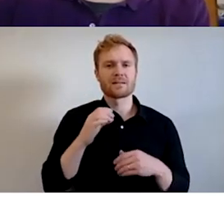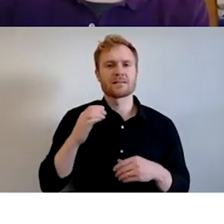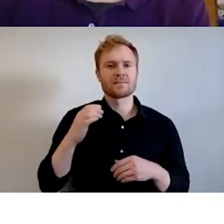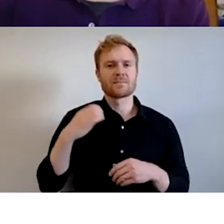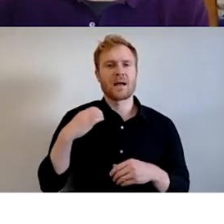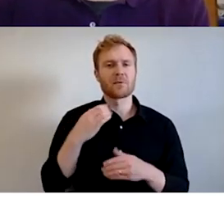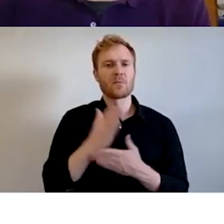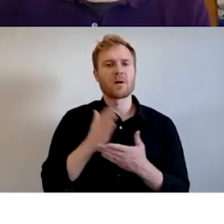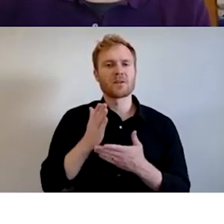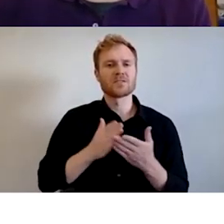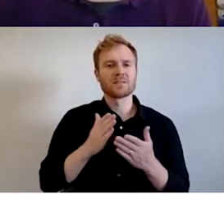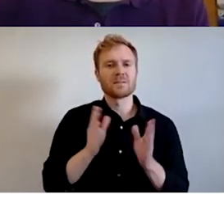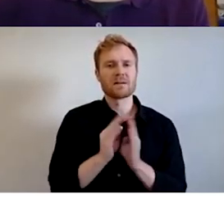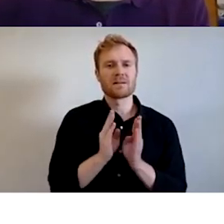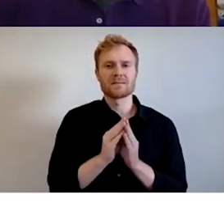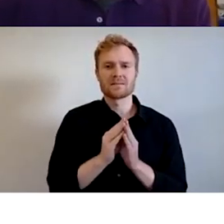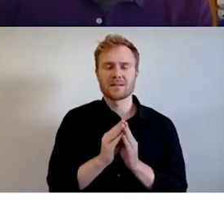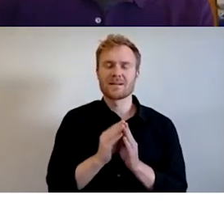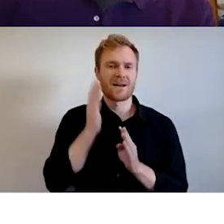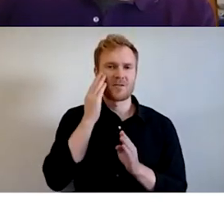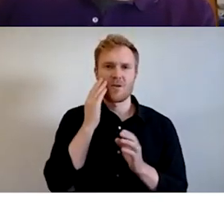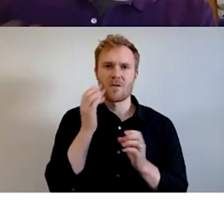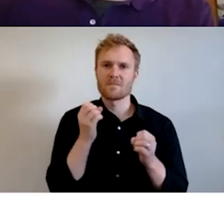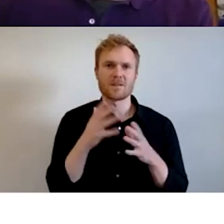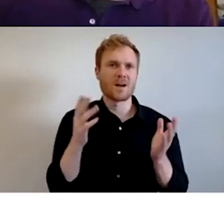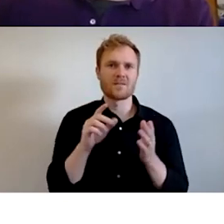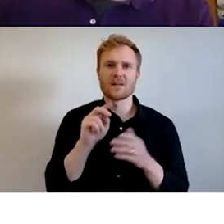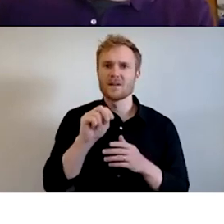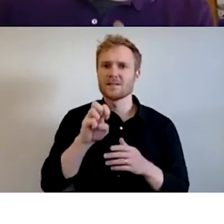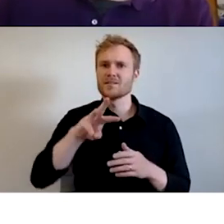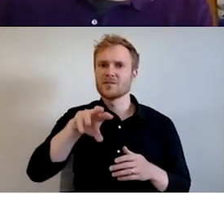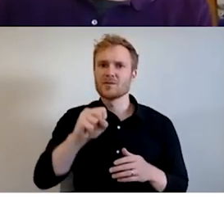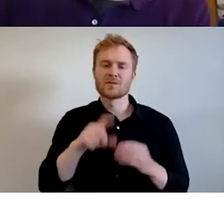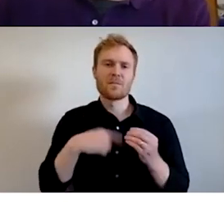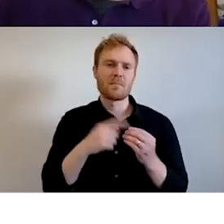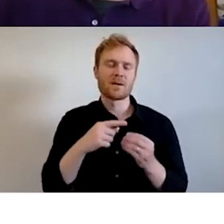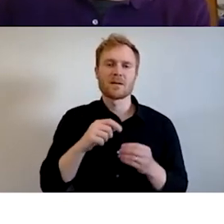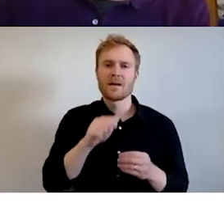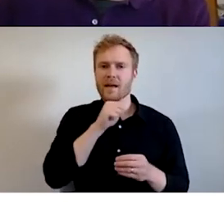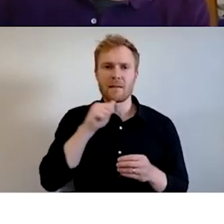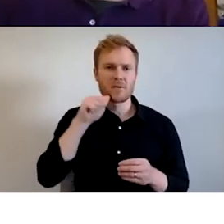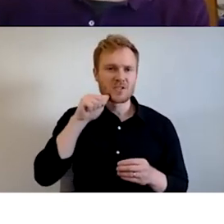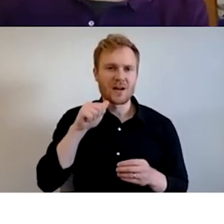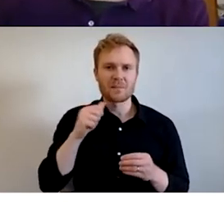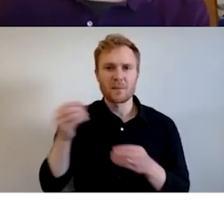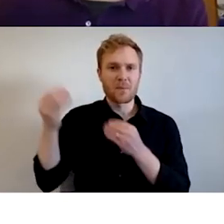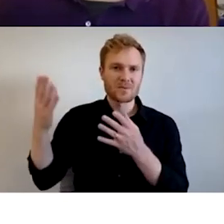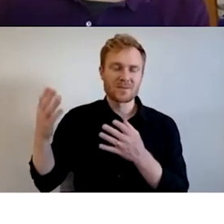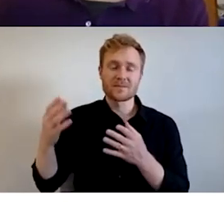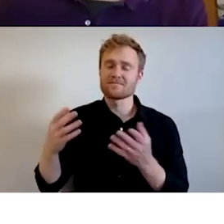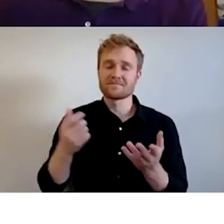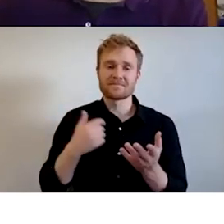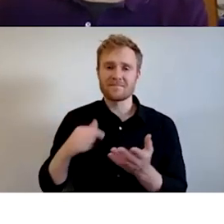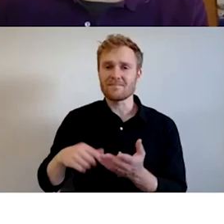a lot of news stories about the city's Amazon proposal, I treated those responses like I would treat a capital budget response. I tagged it. I made sure that the